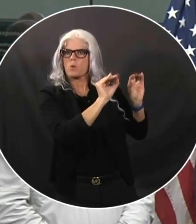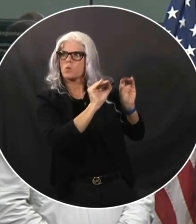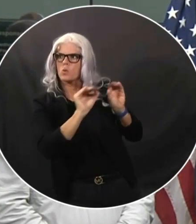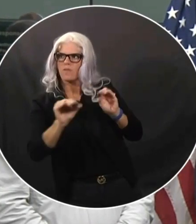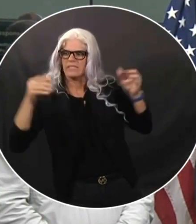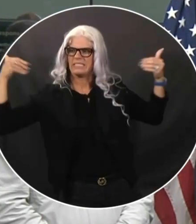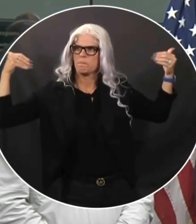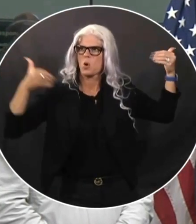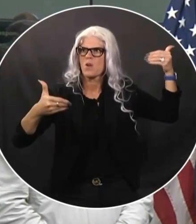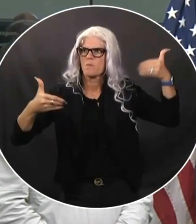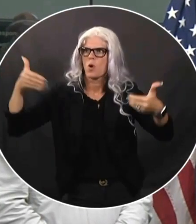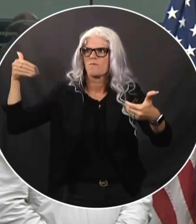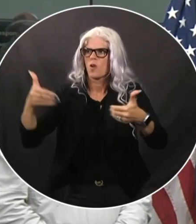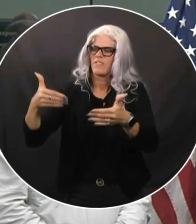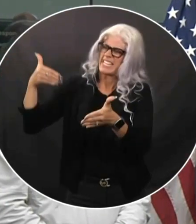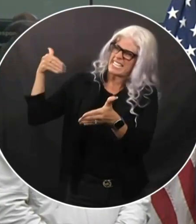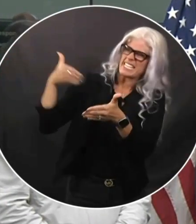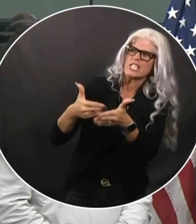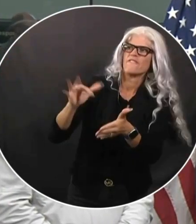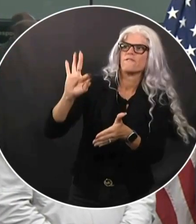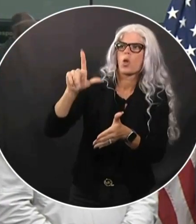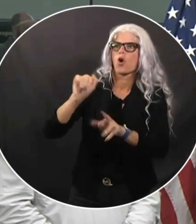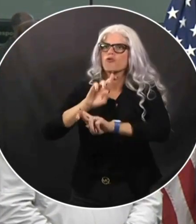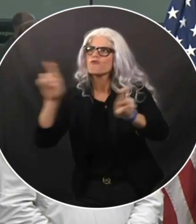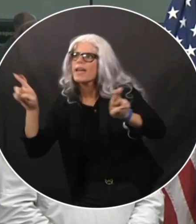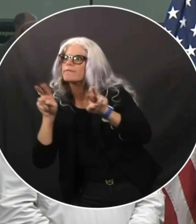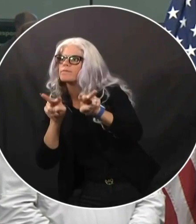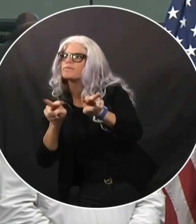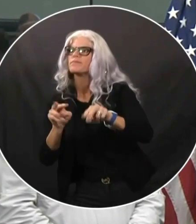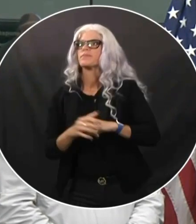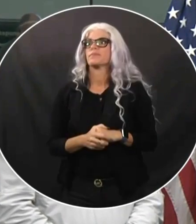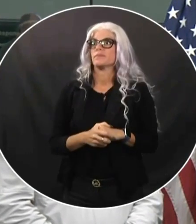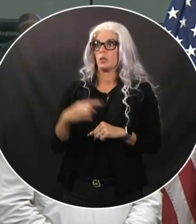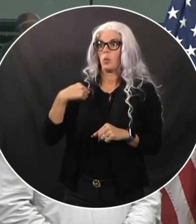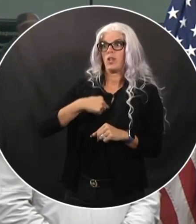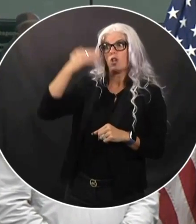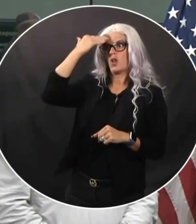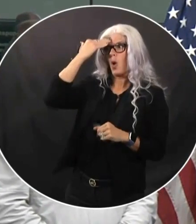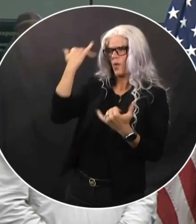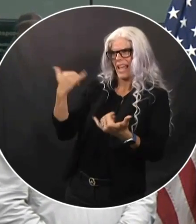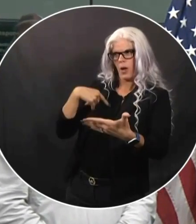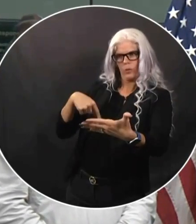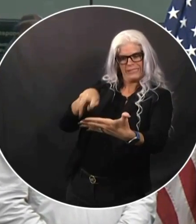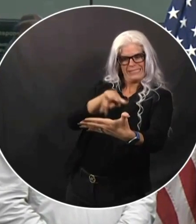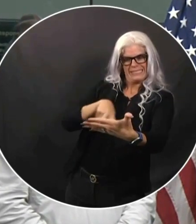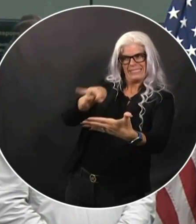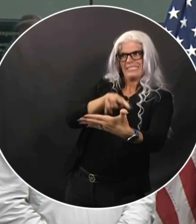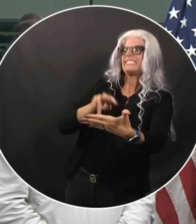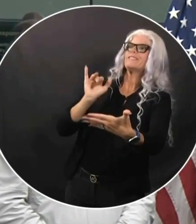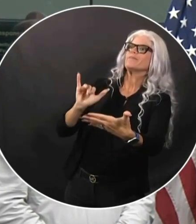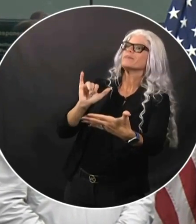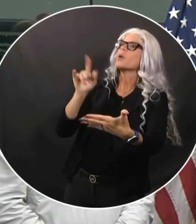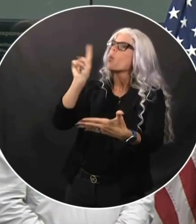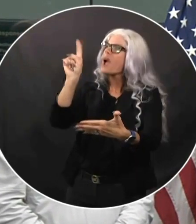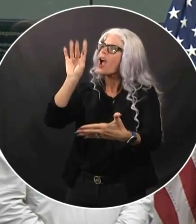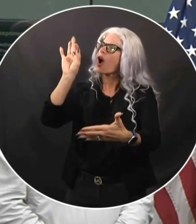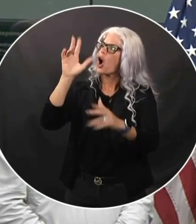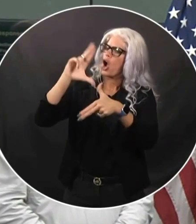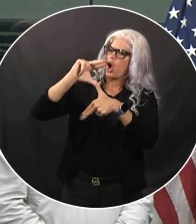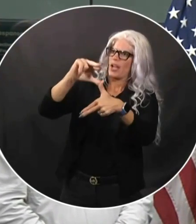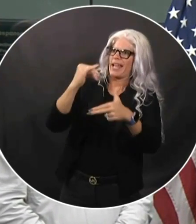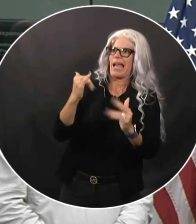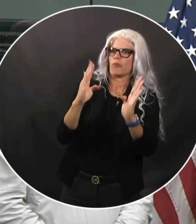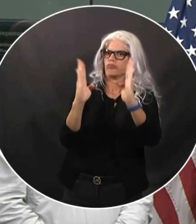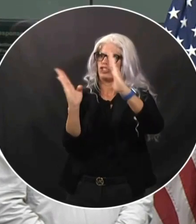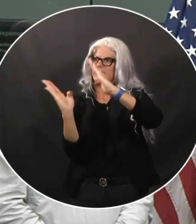We're also assessing constantly the location and path of the storm and repositioning and prepositioning our resources and our